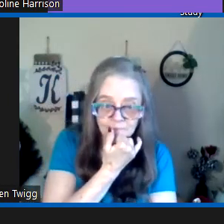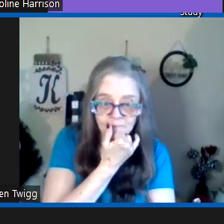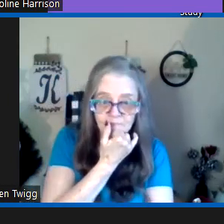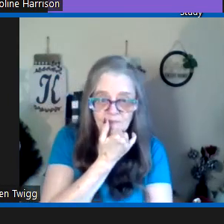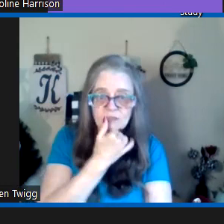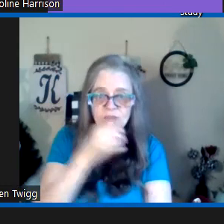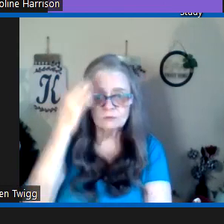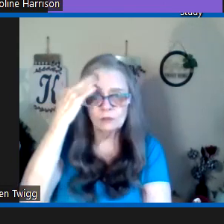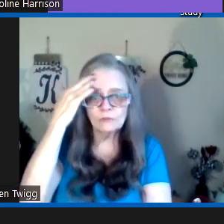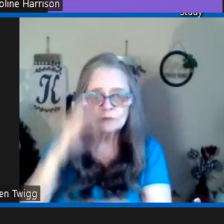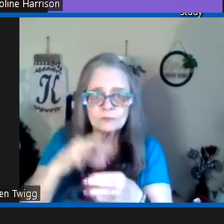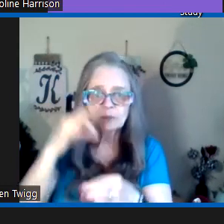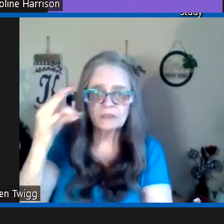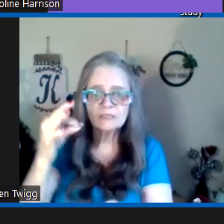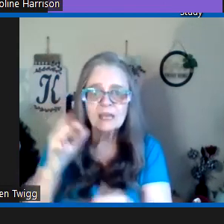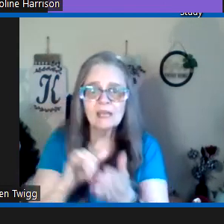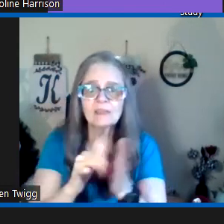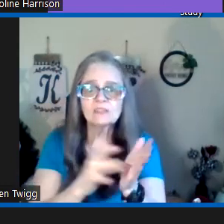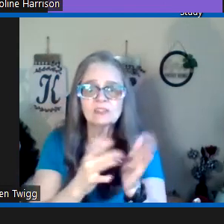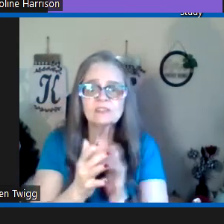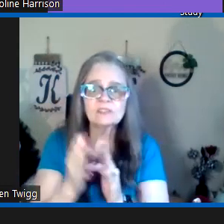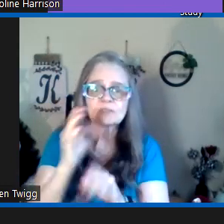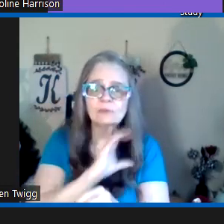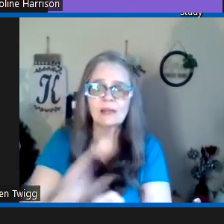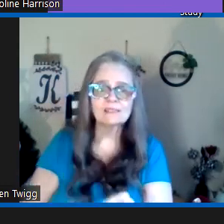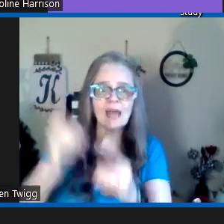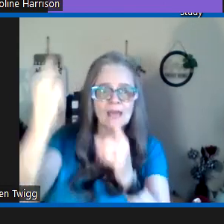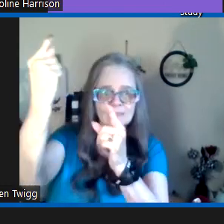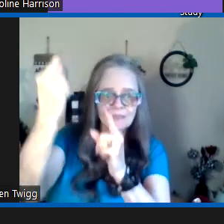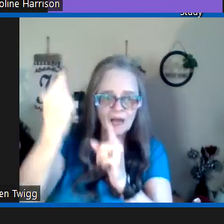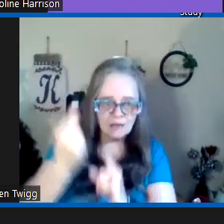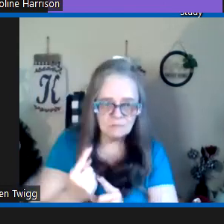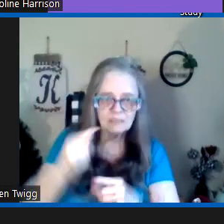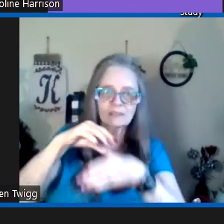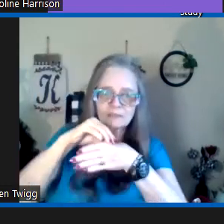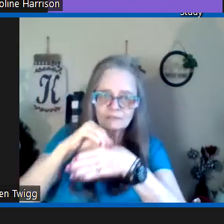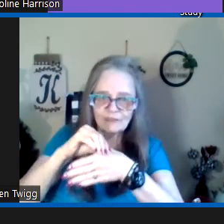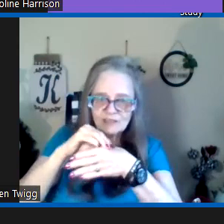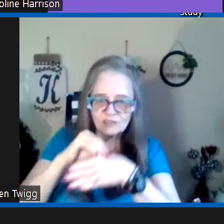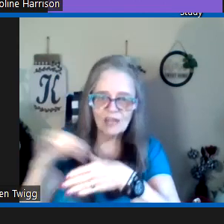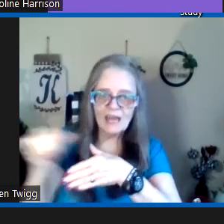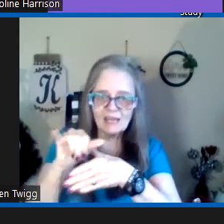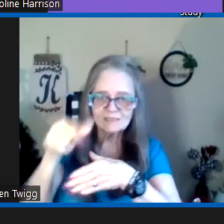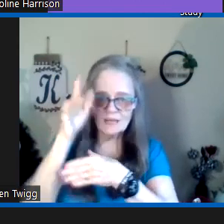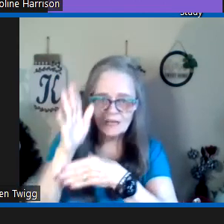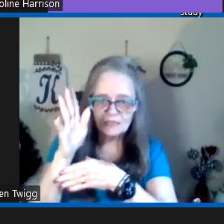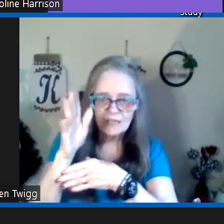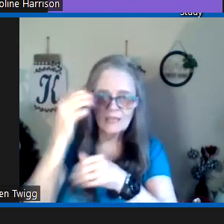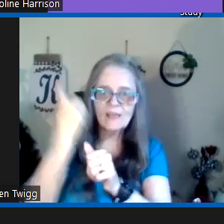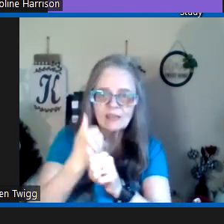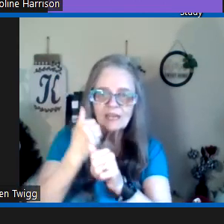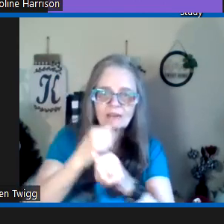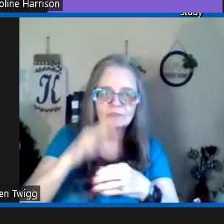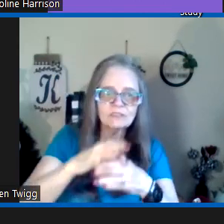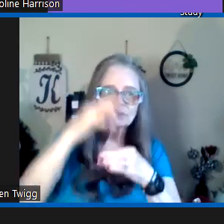so know those spirits and that jesus christ has come in the flesh as god